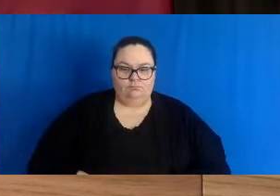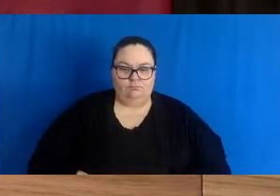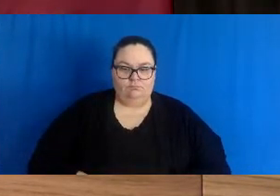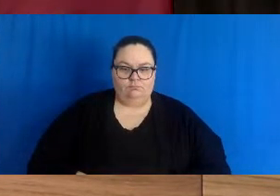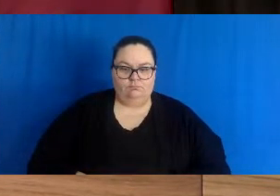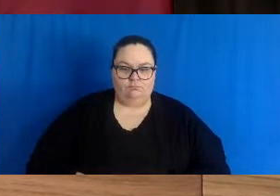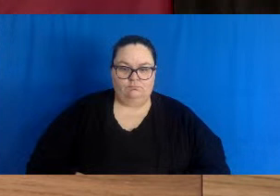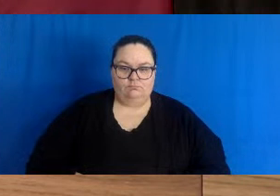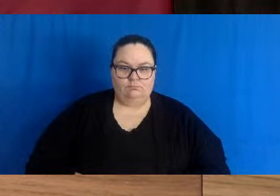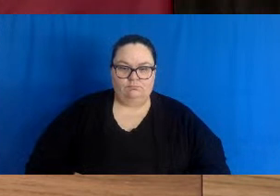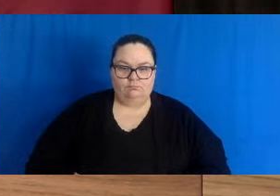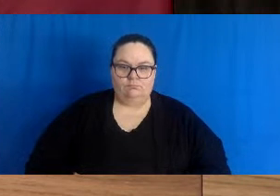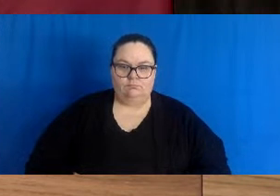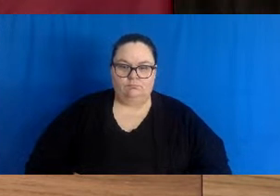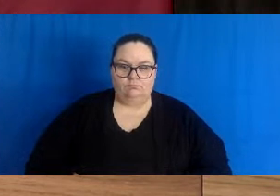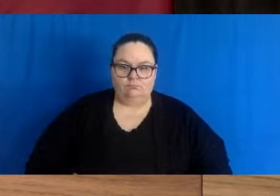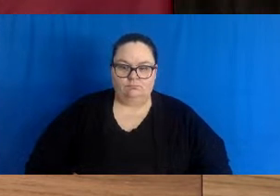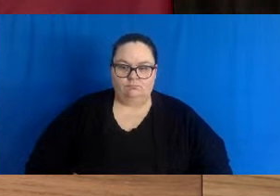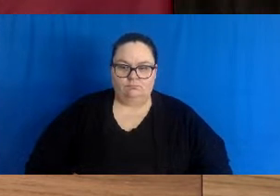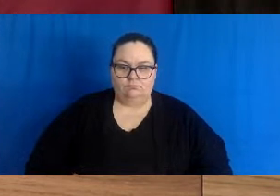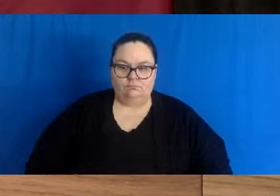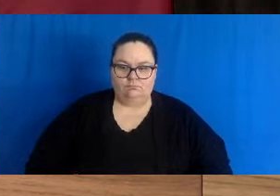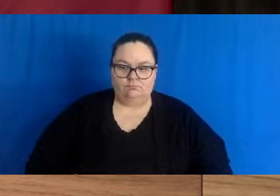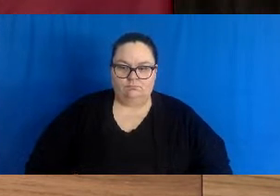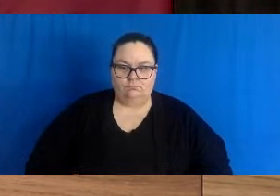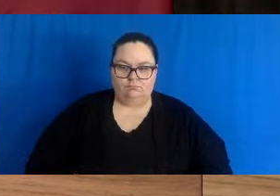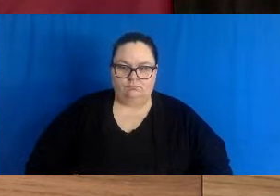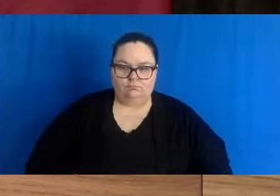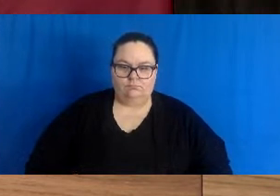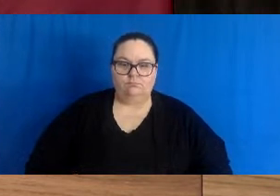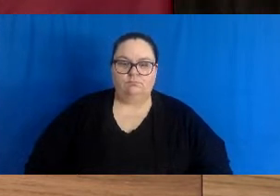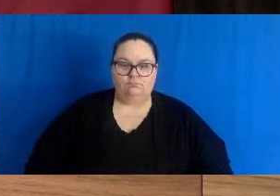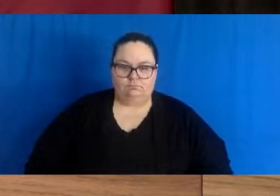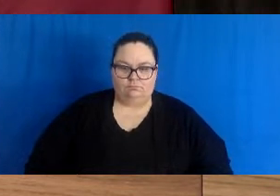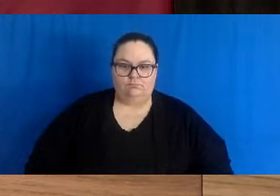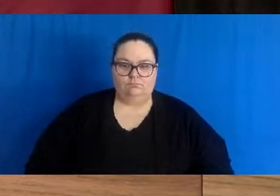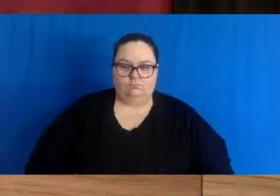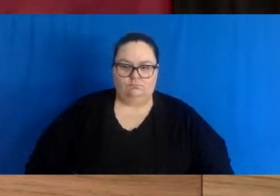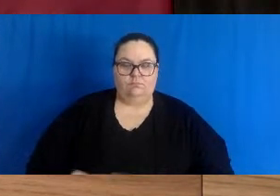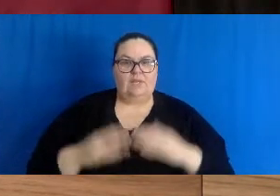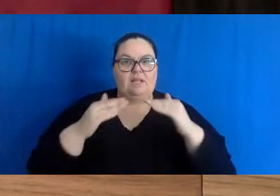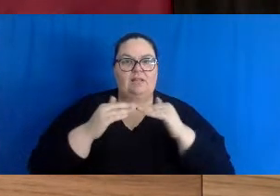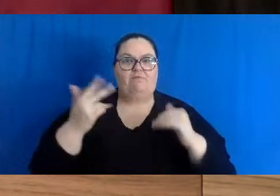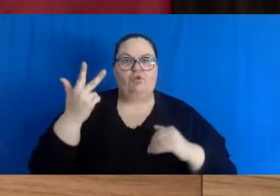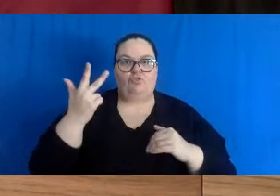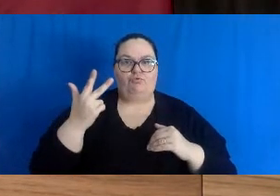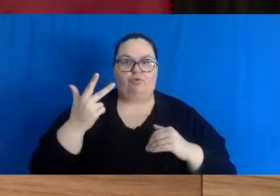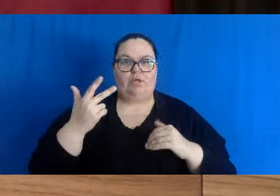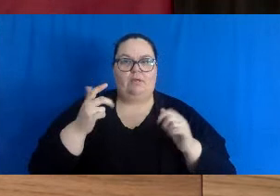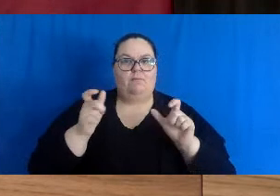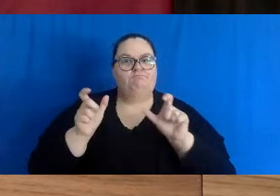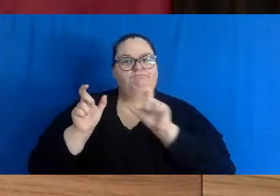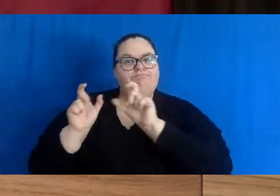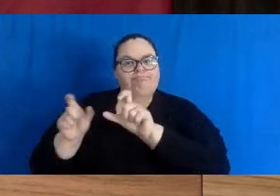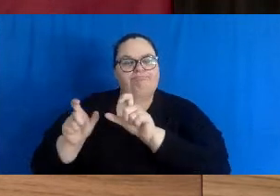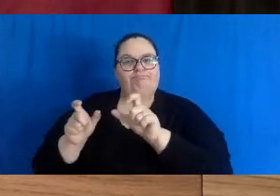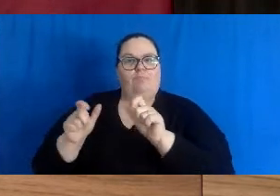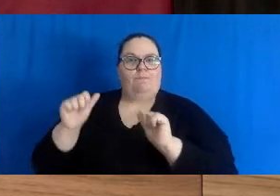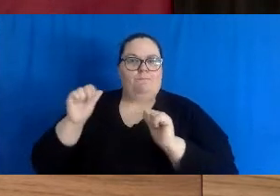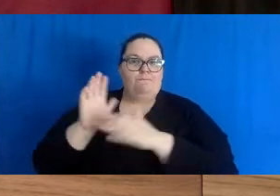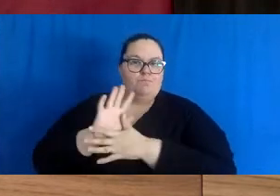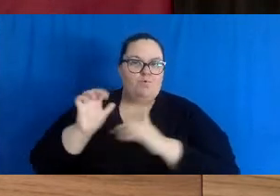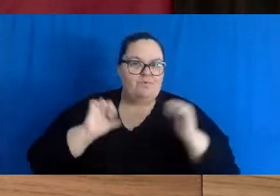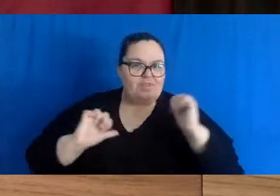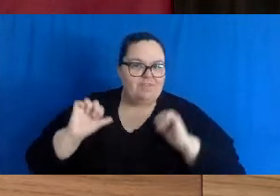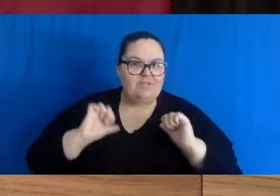Level 3 of our winter plan will prohibit all public gatherings, including closing theaters, cinemas,